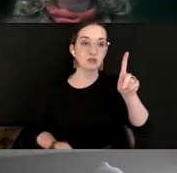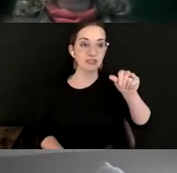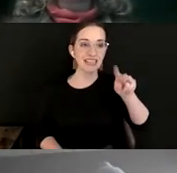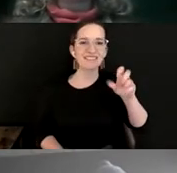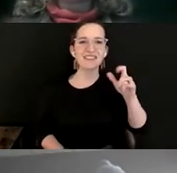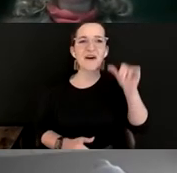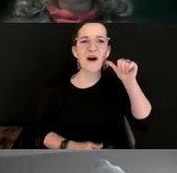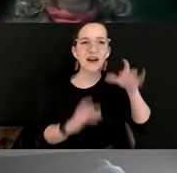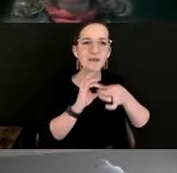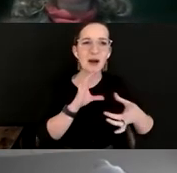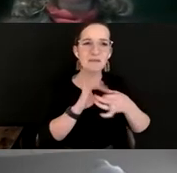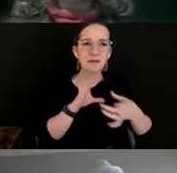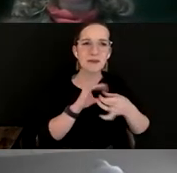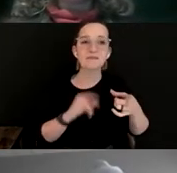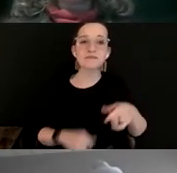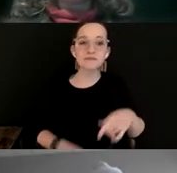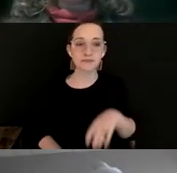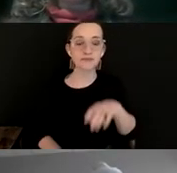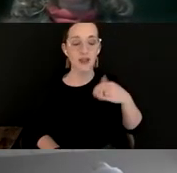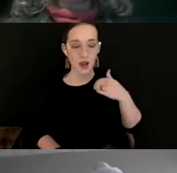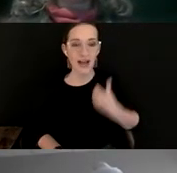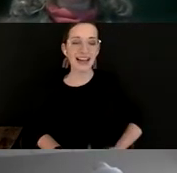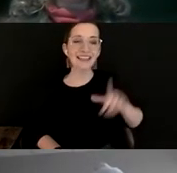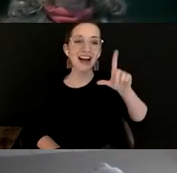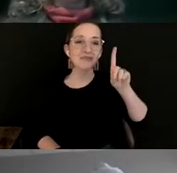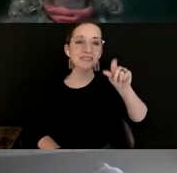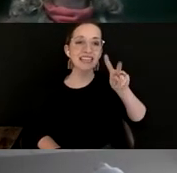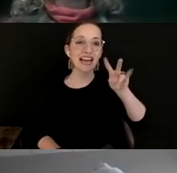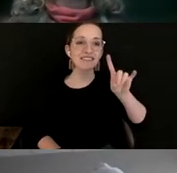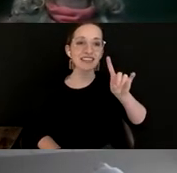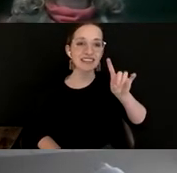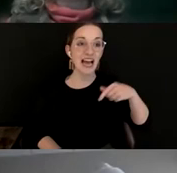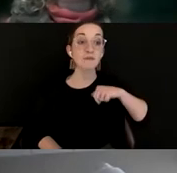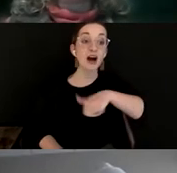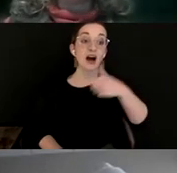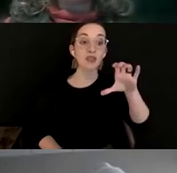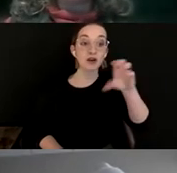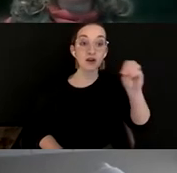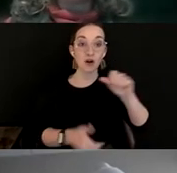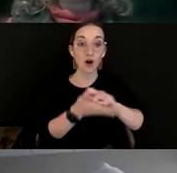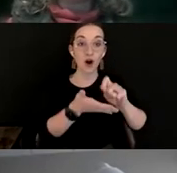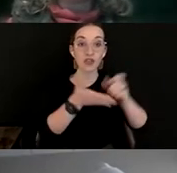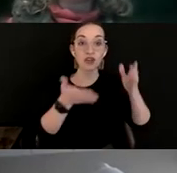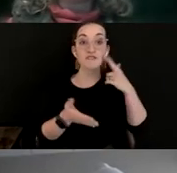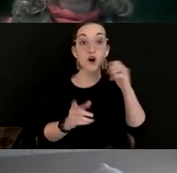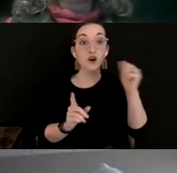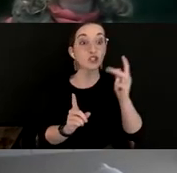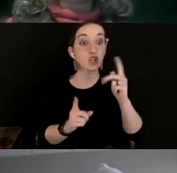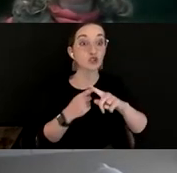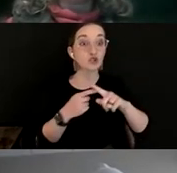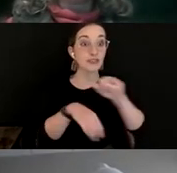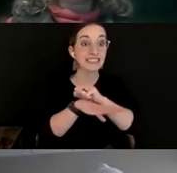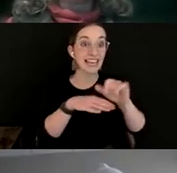Hello, everyone. So I'm David McGraw, and as Meg mentioned, I'm the other co-author of Return to the Stage. I am also Professor